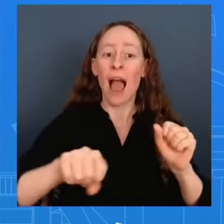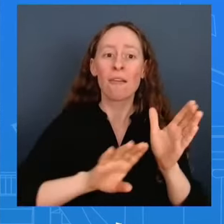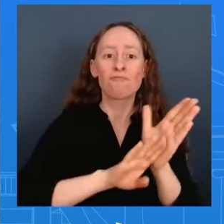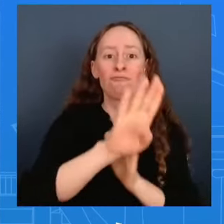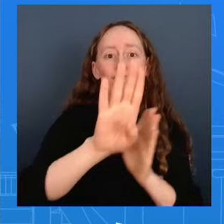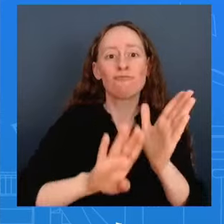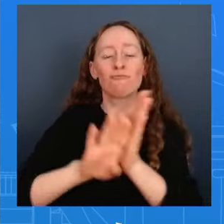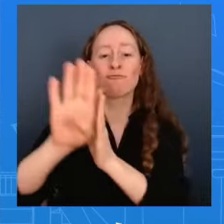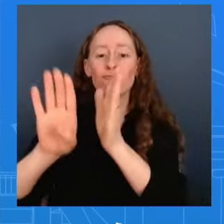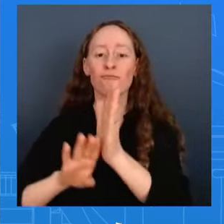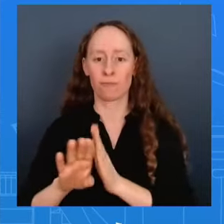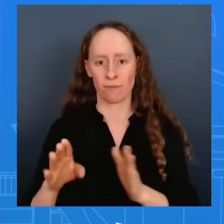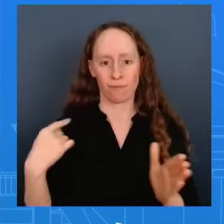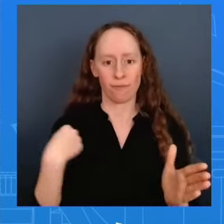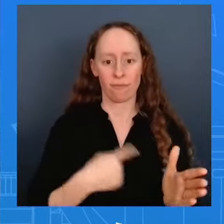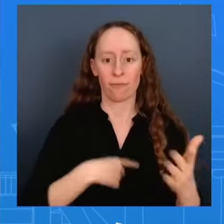questions